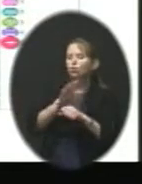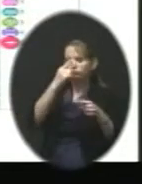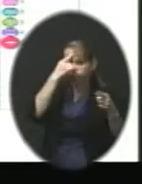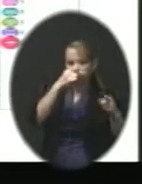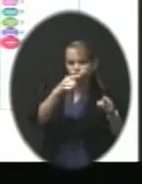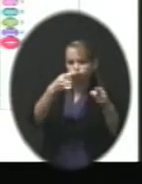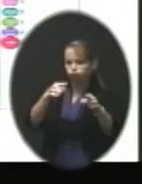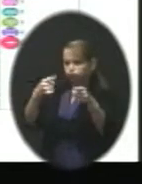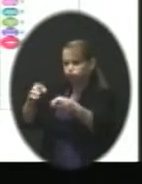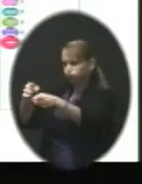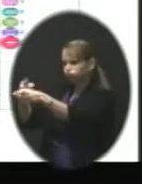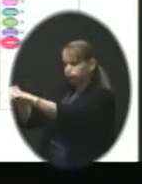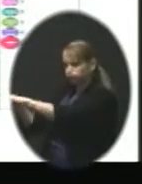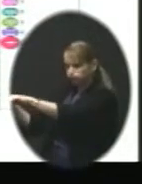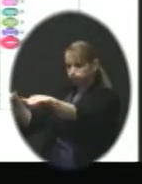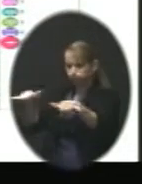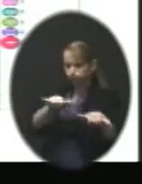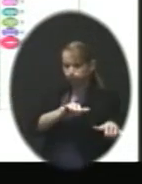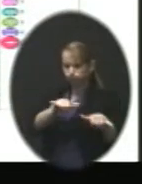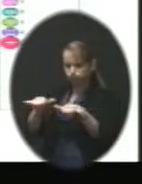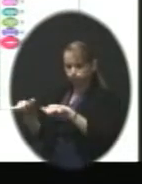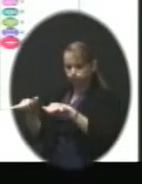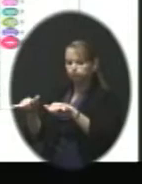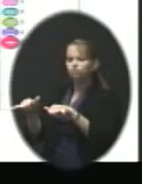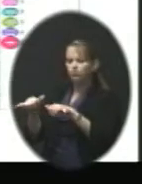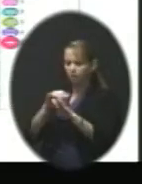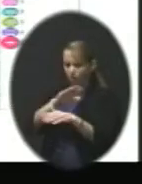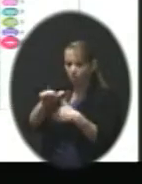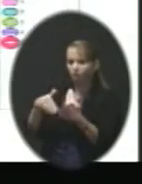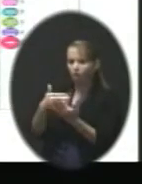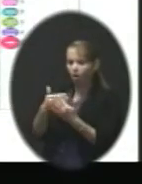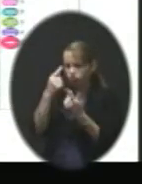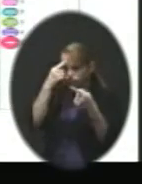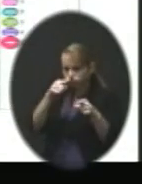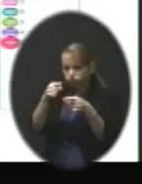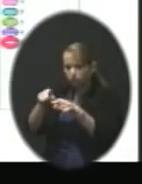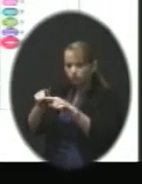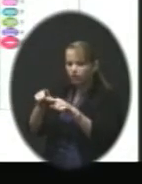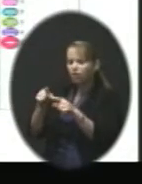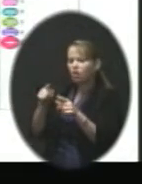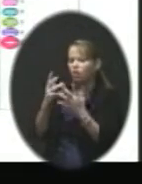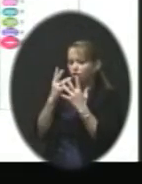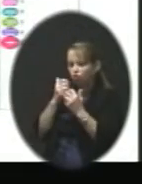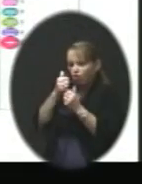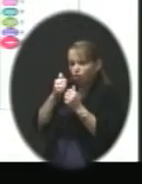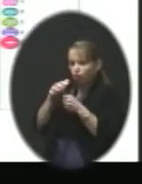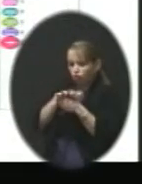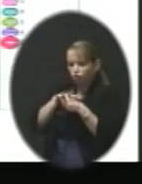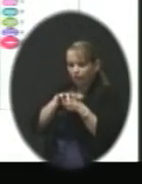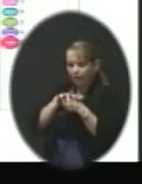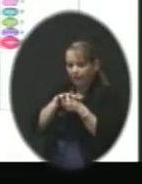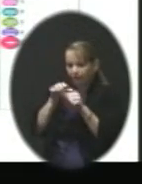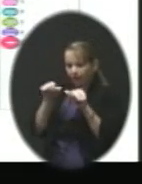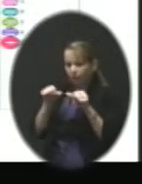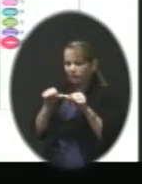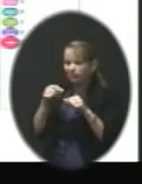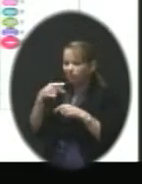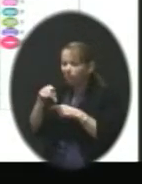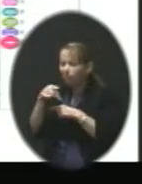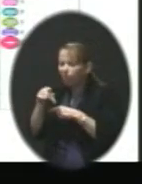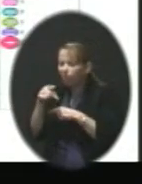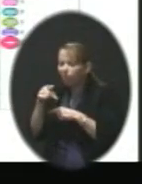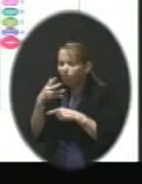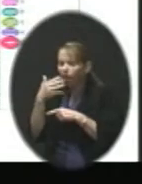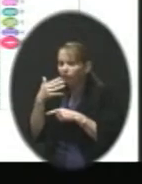groups. All the groups agreed in the darkest areas. And I think it's a kind of a purplish color for Mr. Parker.